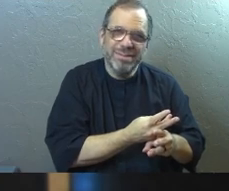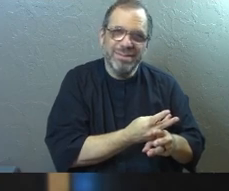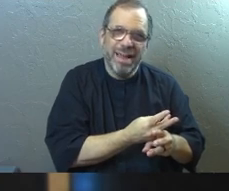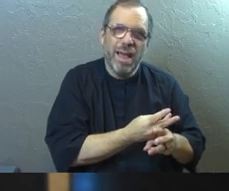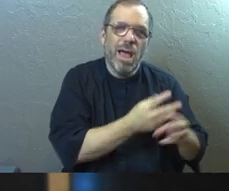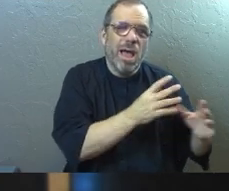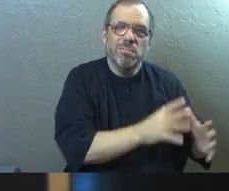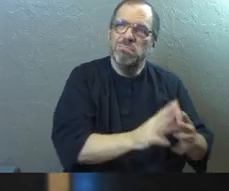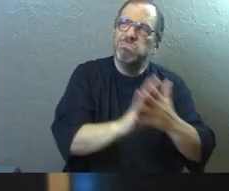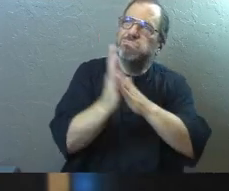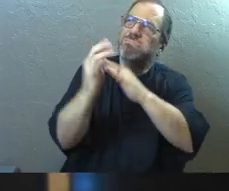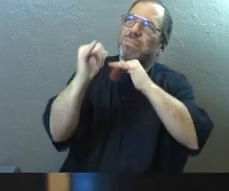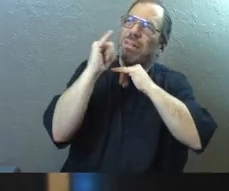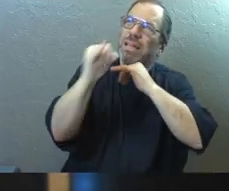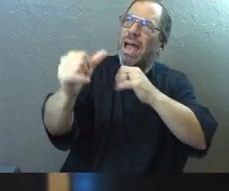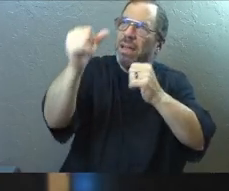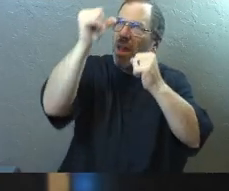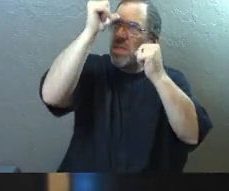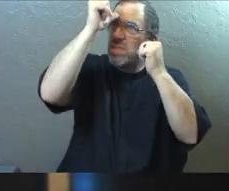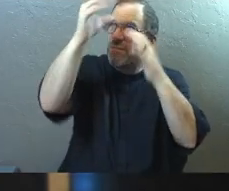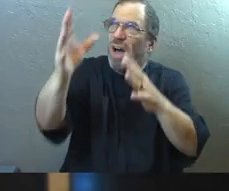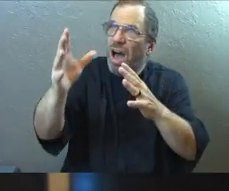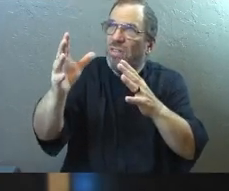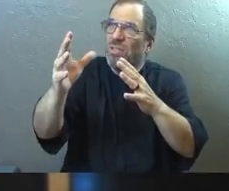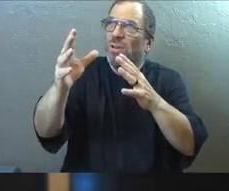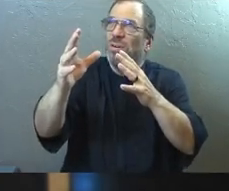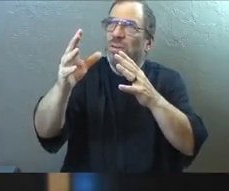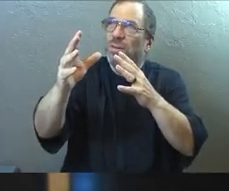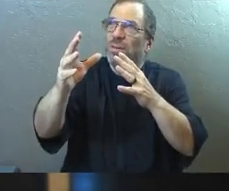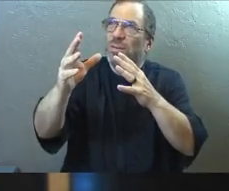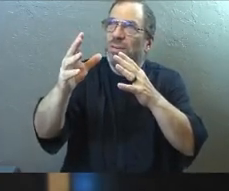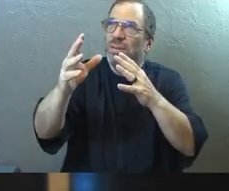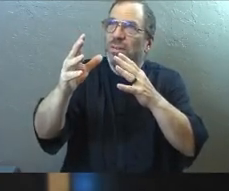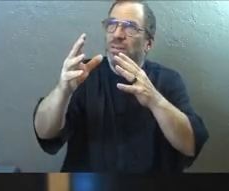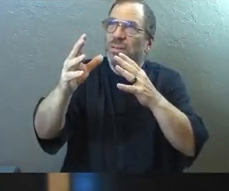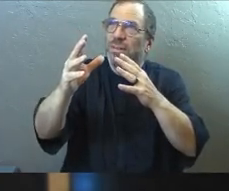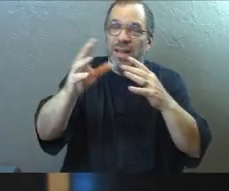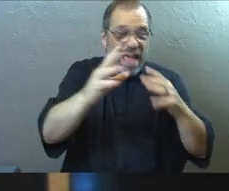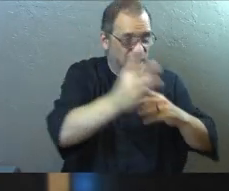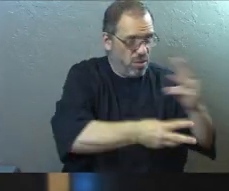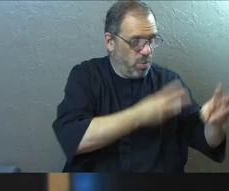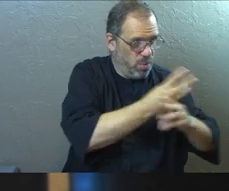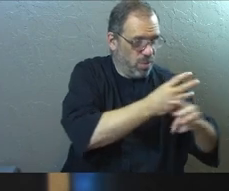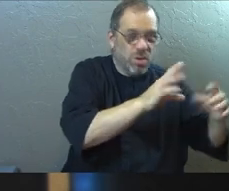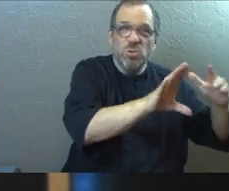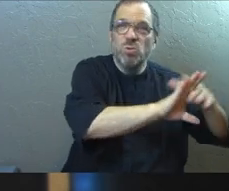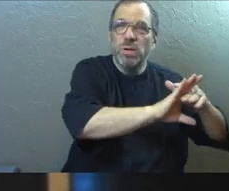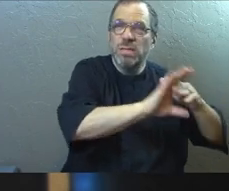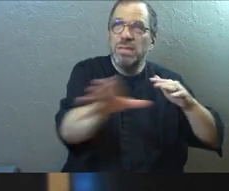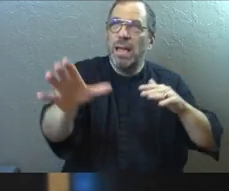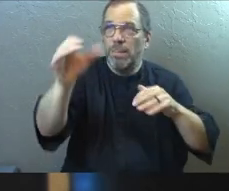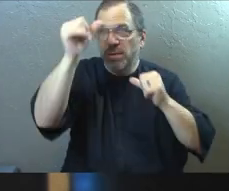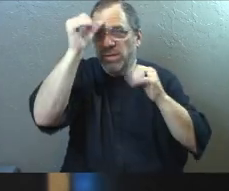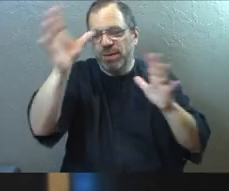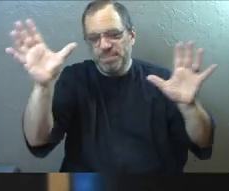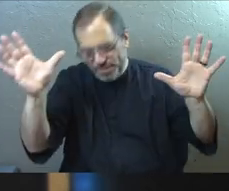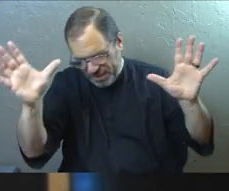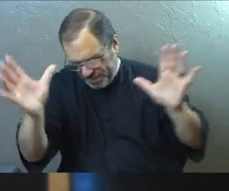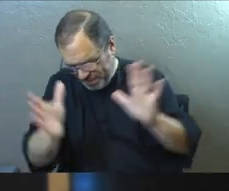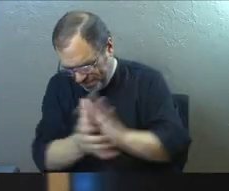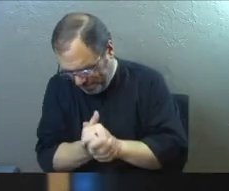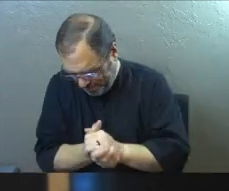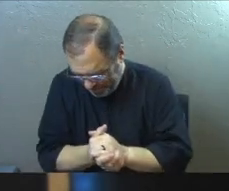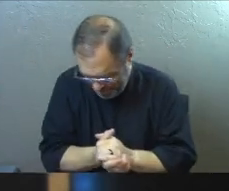You're being like the Father, and you're escaping the world. Now,